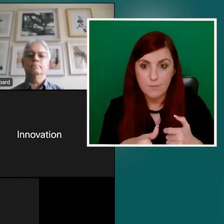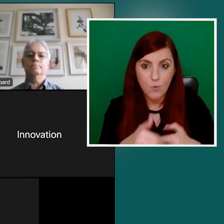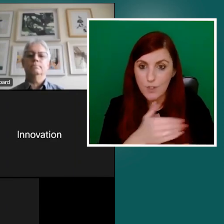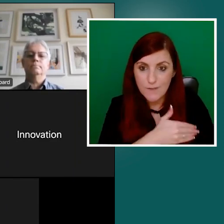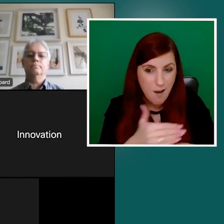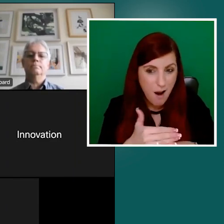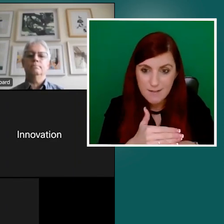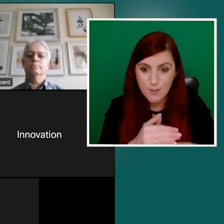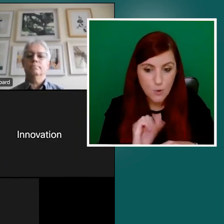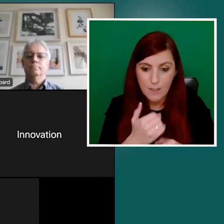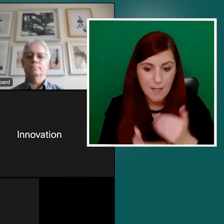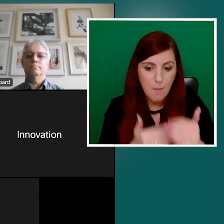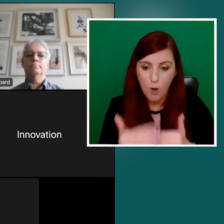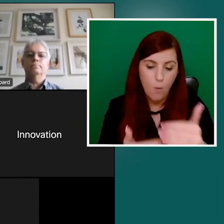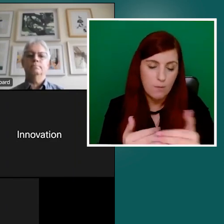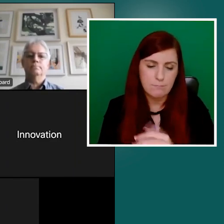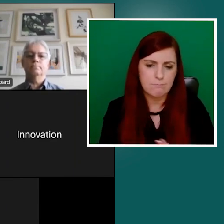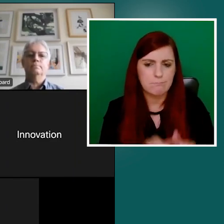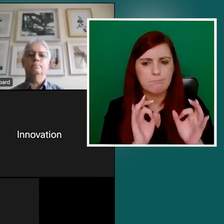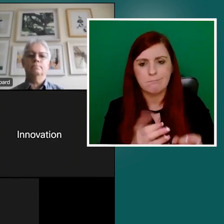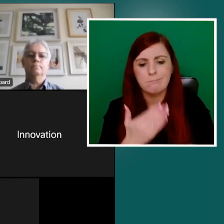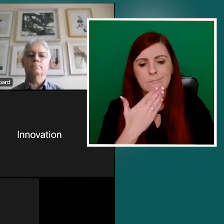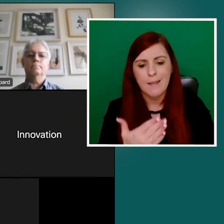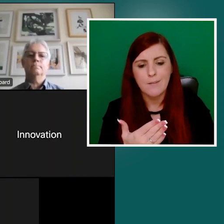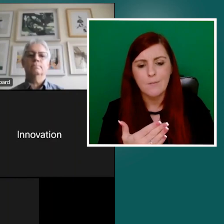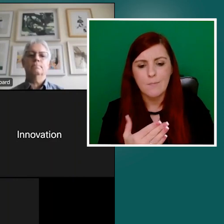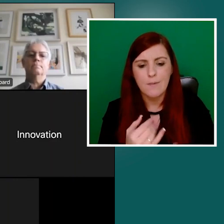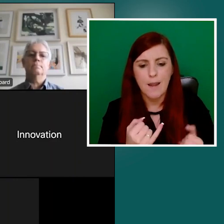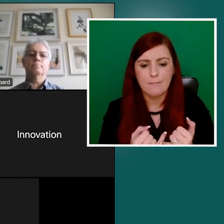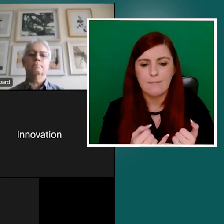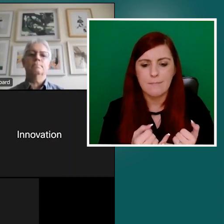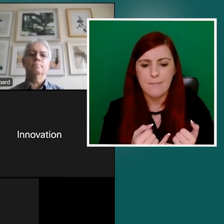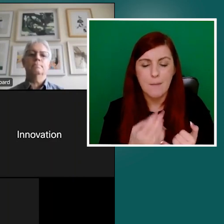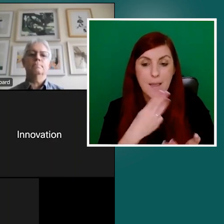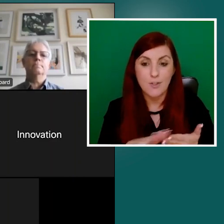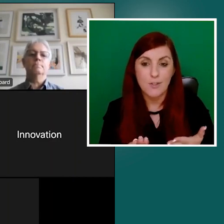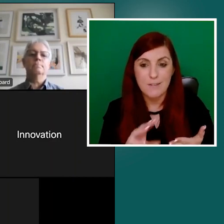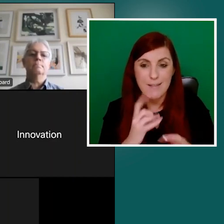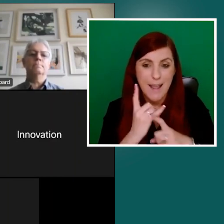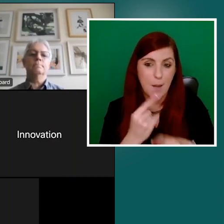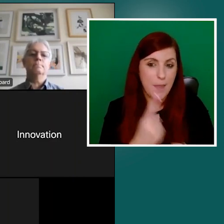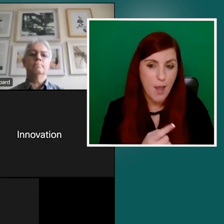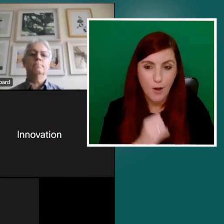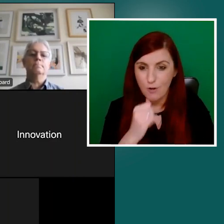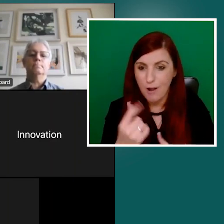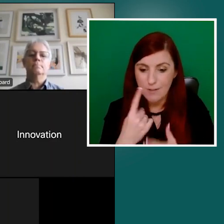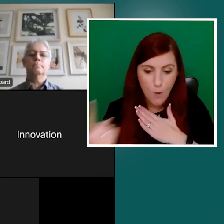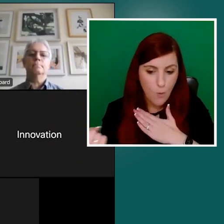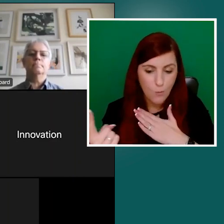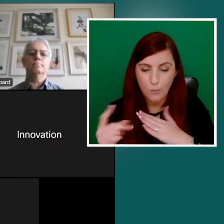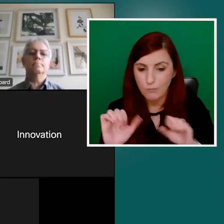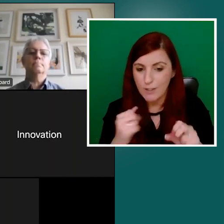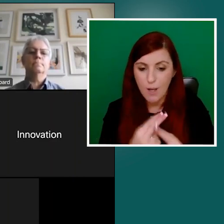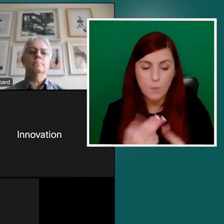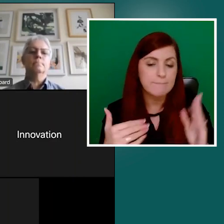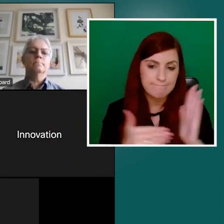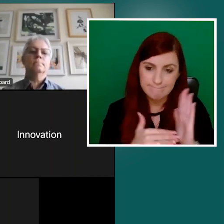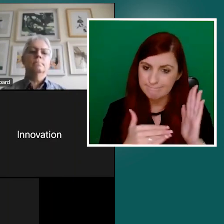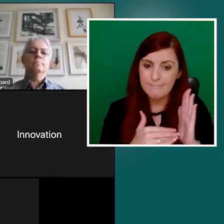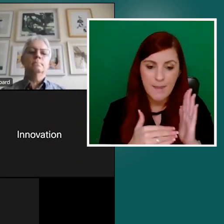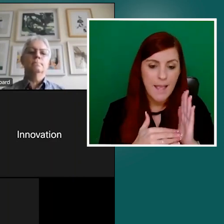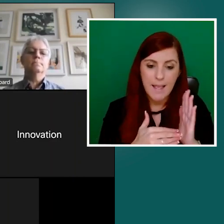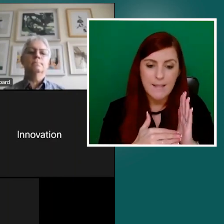help out there. You're not alone. Reach out. Definitely not. And there is actually just a plug for, um, Claire's colleague, Sean.